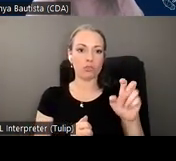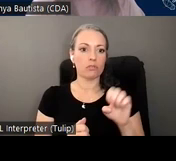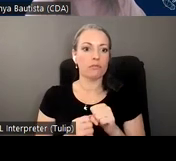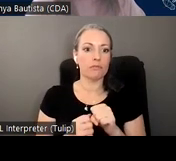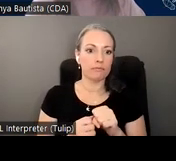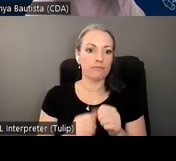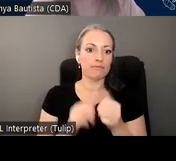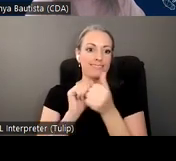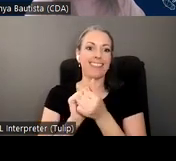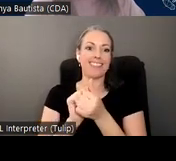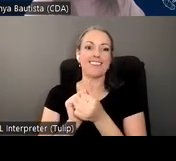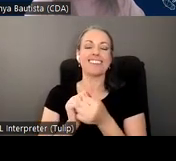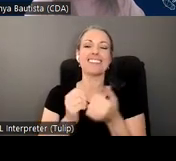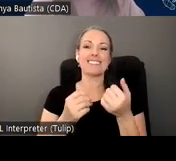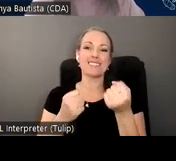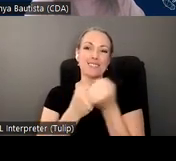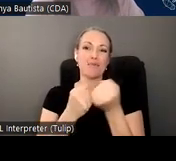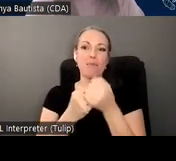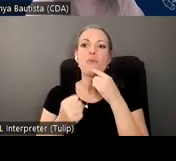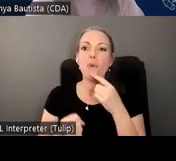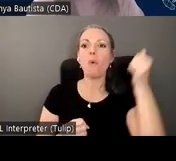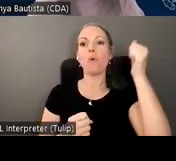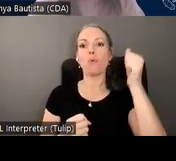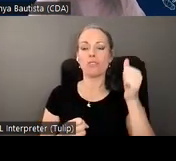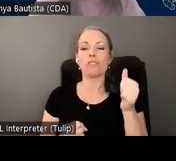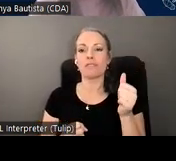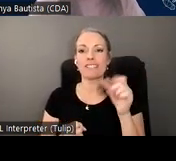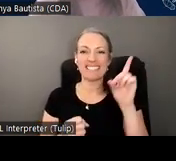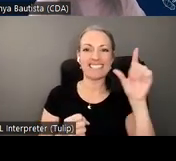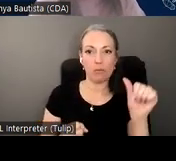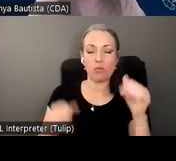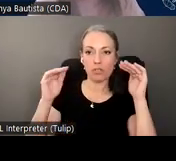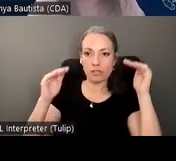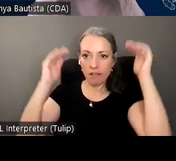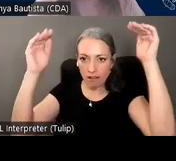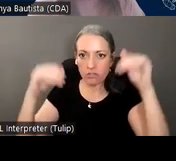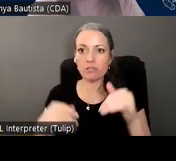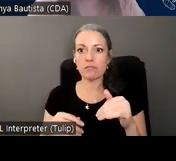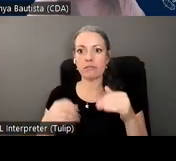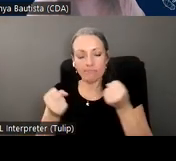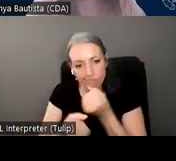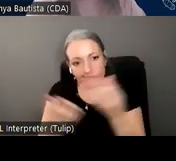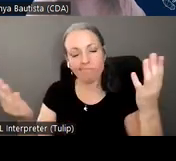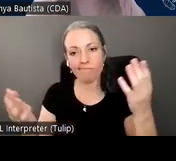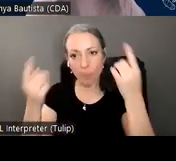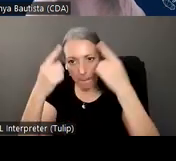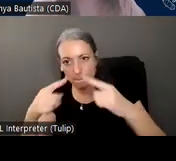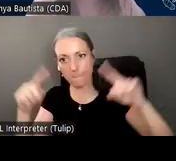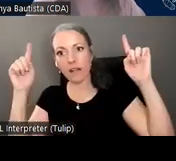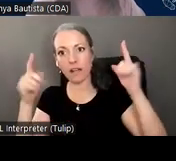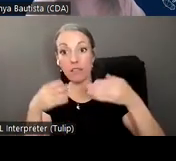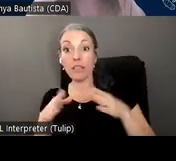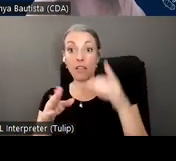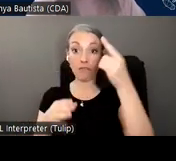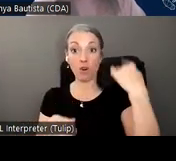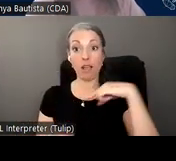to support older adults and disabled adults. They highlight key problem areas and how to execute solutions. They allow for us